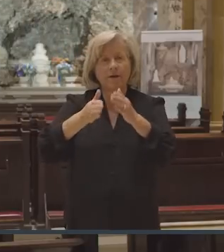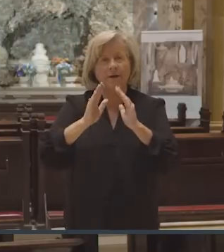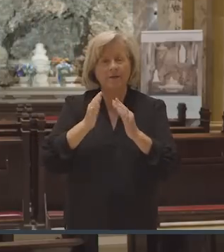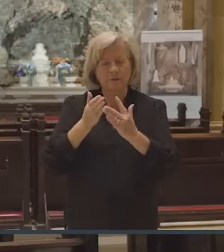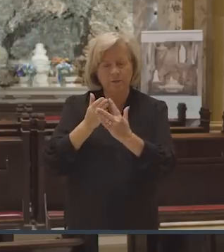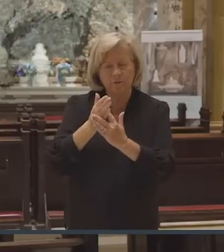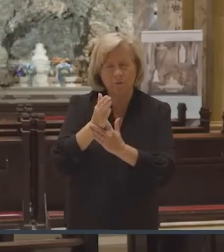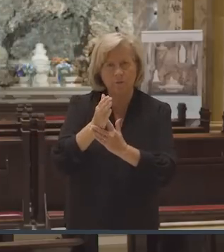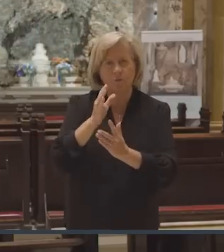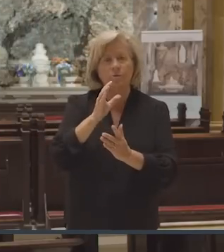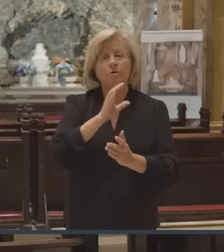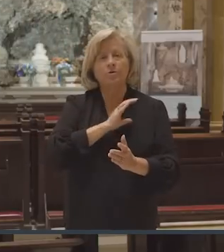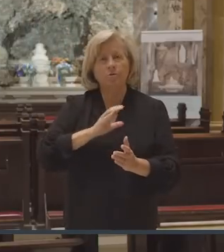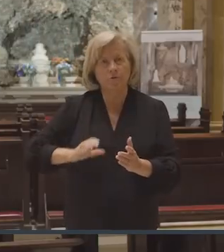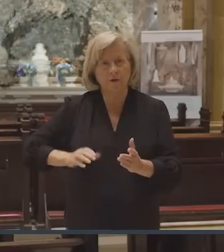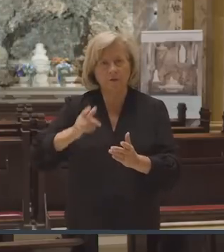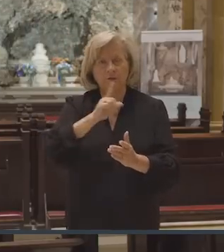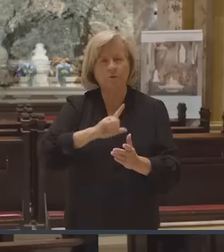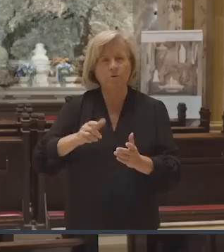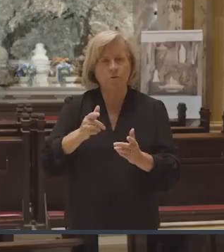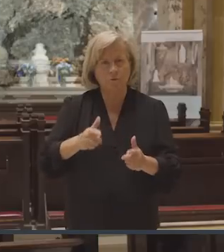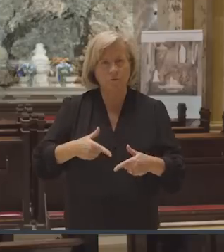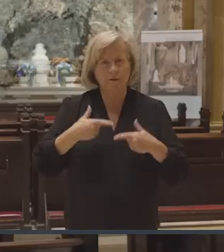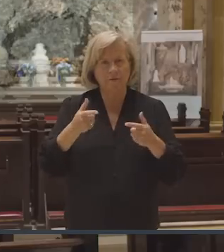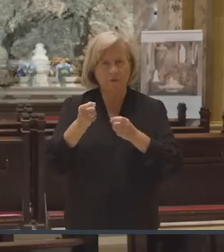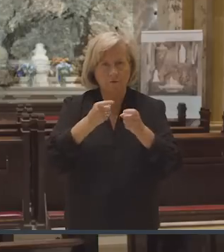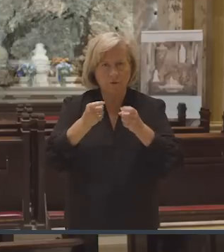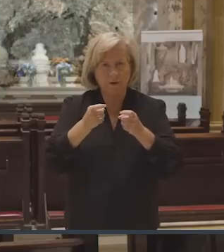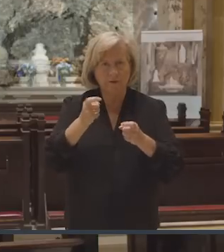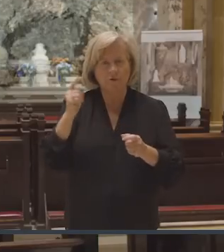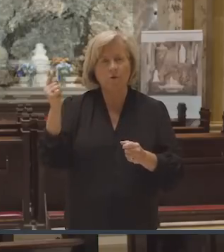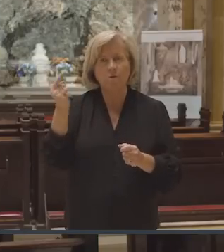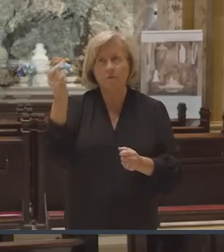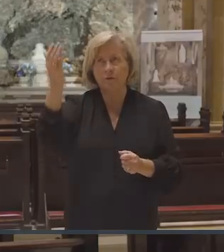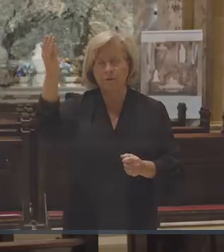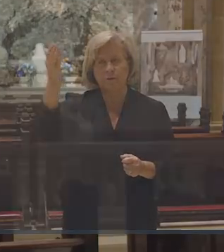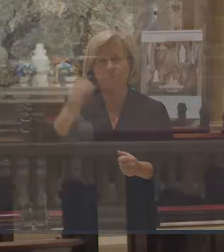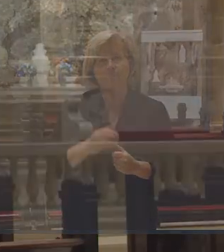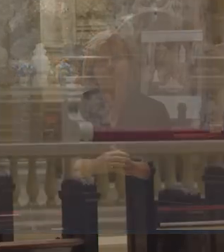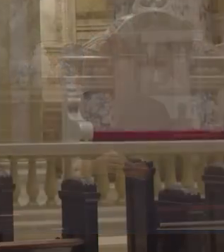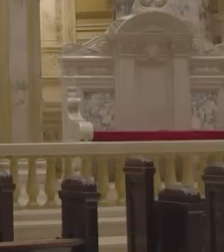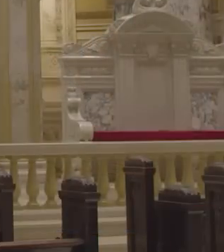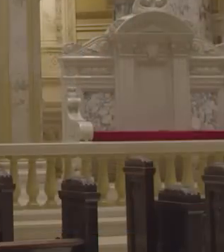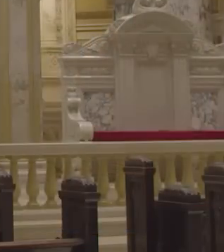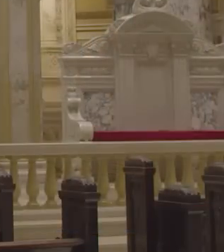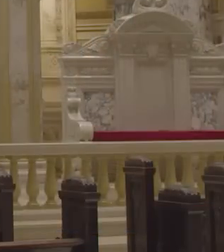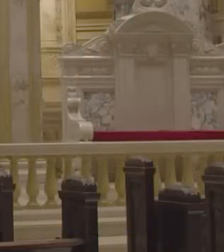this through Jesus Christ, our Lord, who lives and reigns forever and ever. Amen.